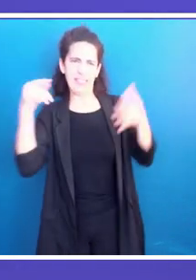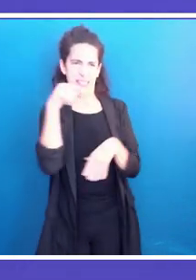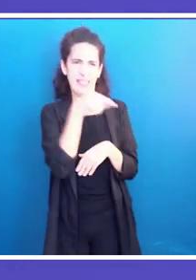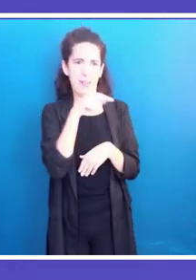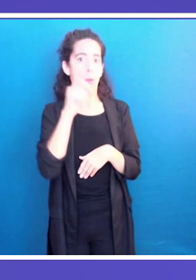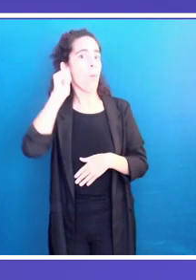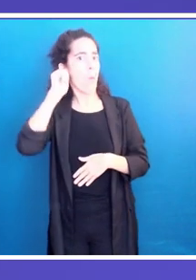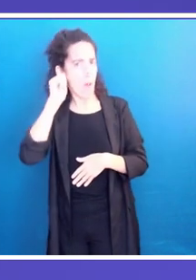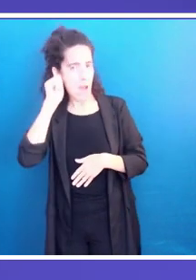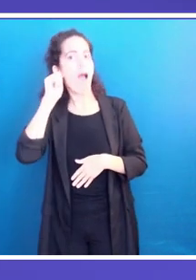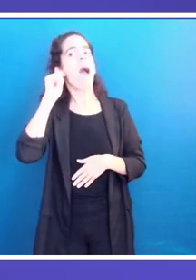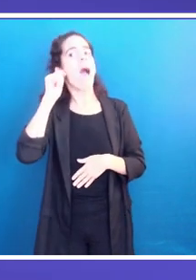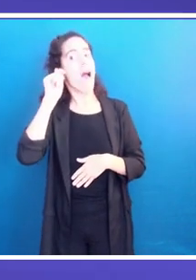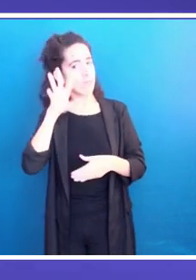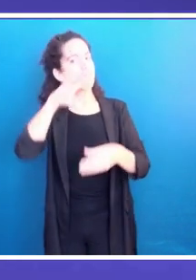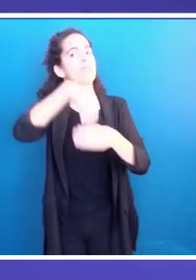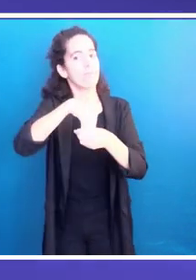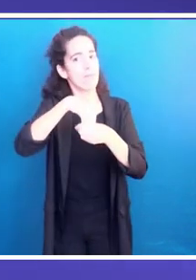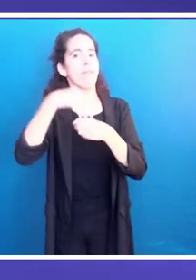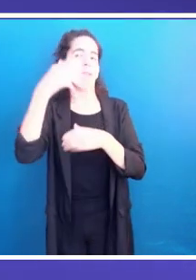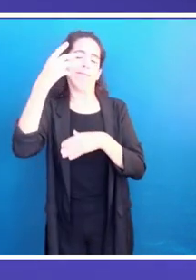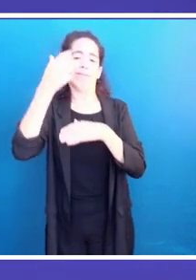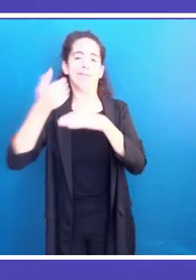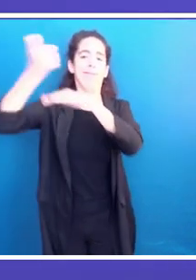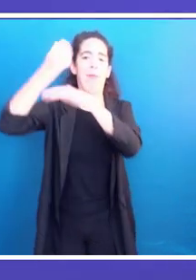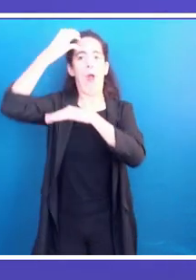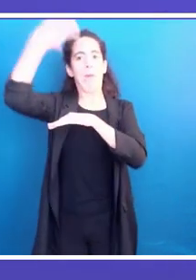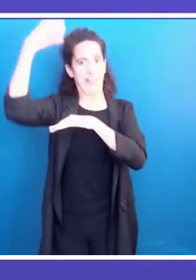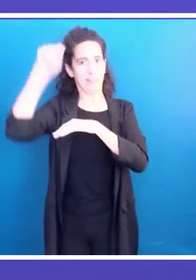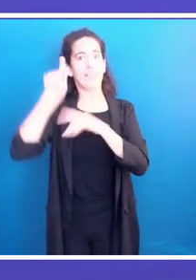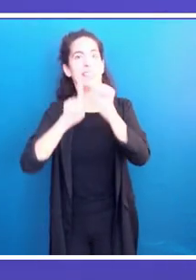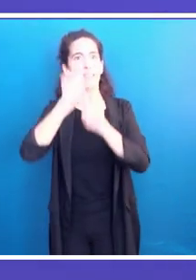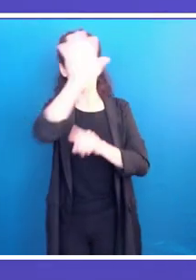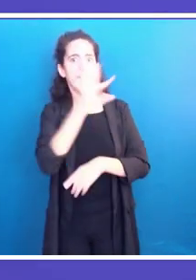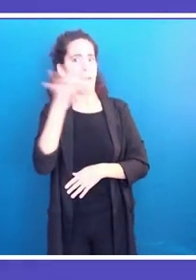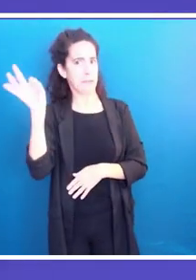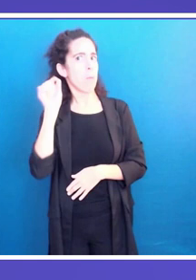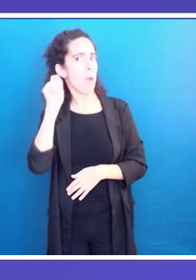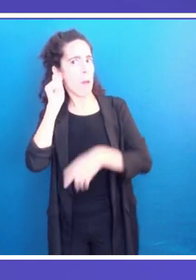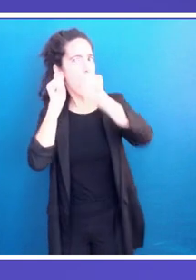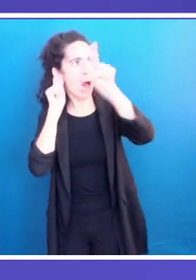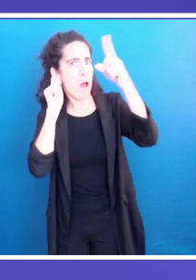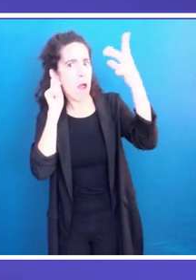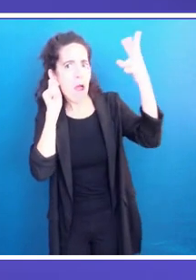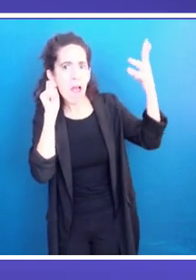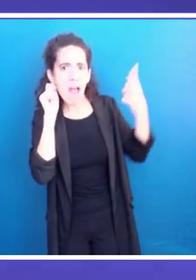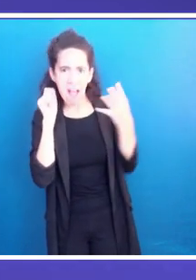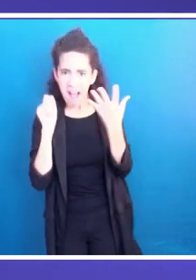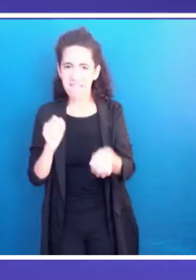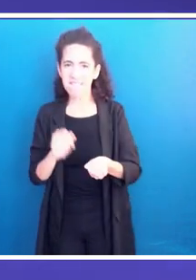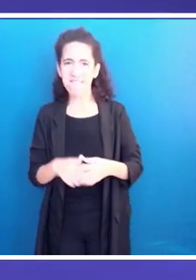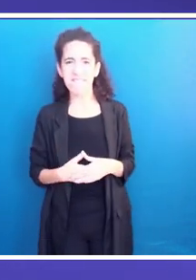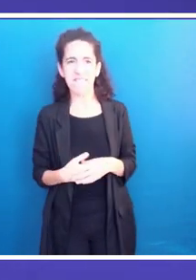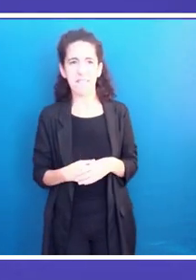obviously the place of women, of course, in the Mediterranean, Marseille, Paris, Barcelona, tennis, wherever. However,